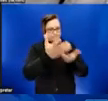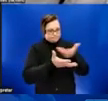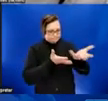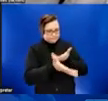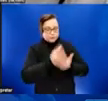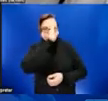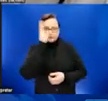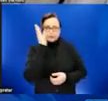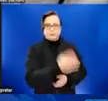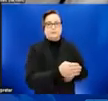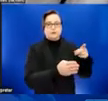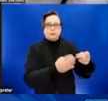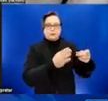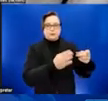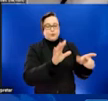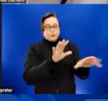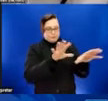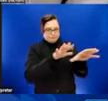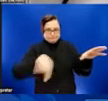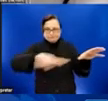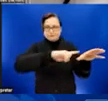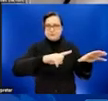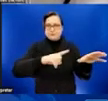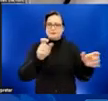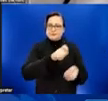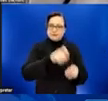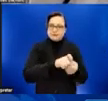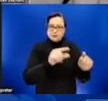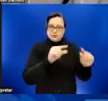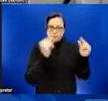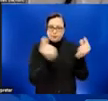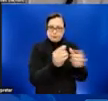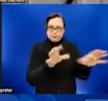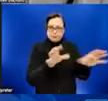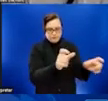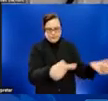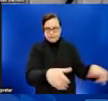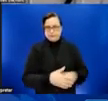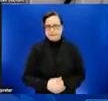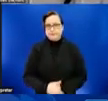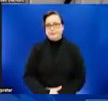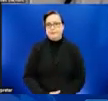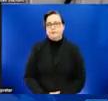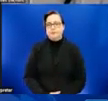not stigmatize, yet is reflective of what we know about the current outbreak. Next slide, please.